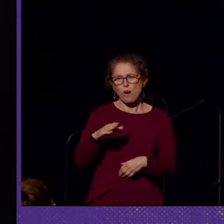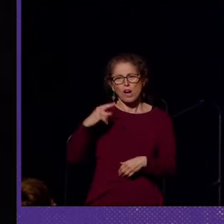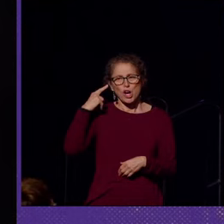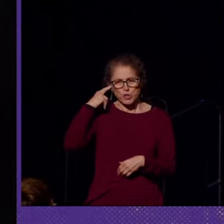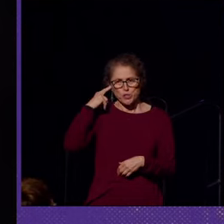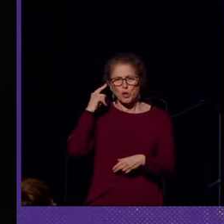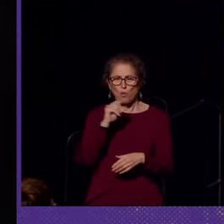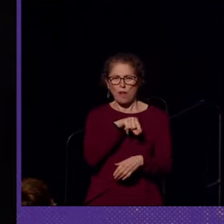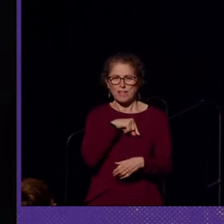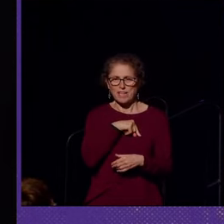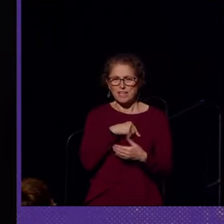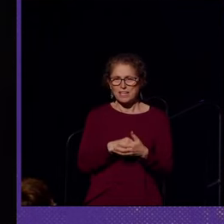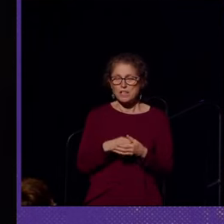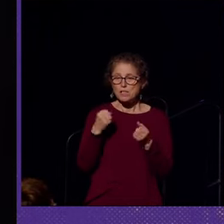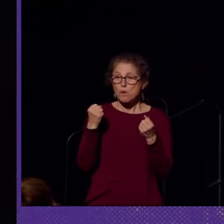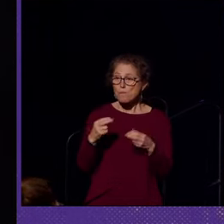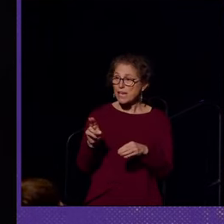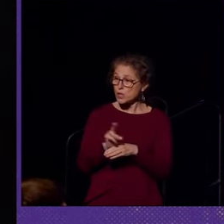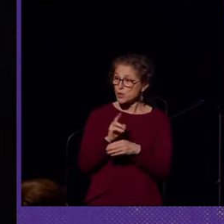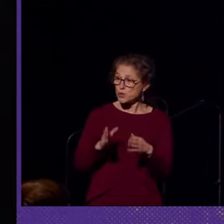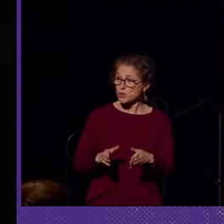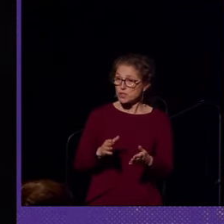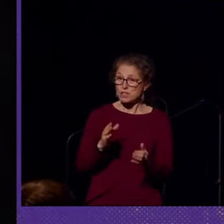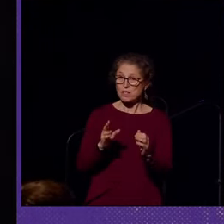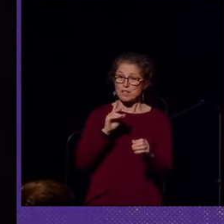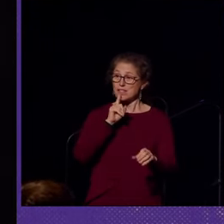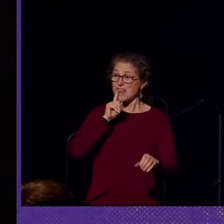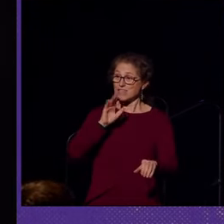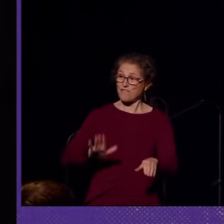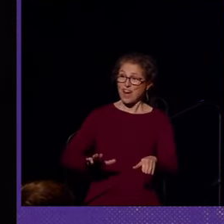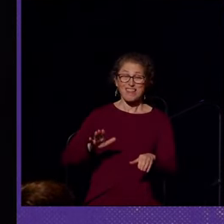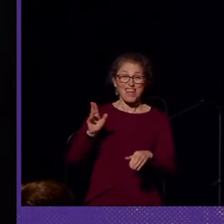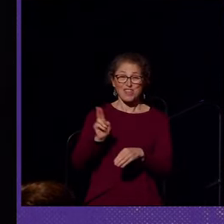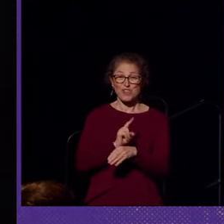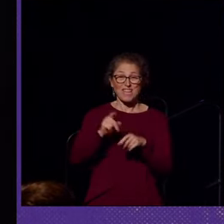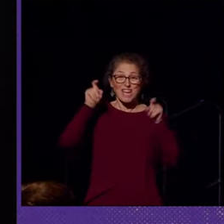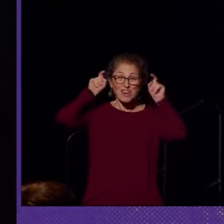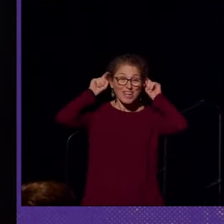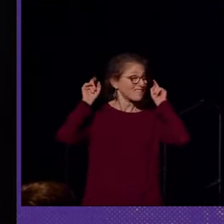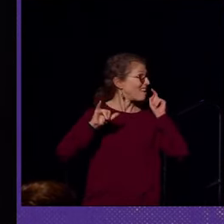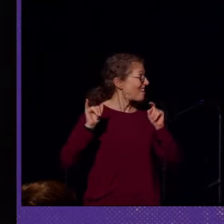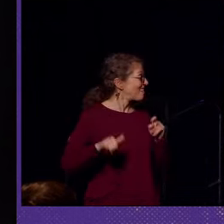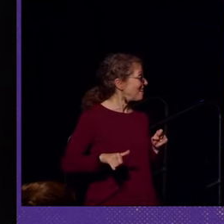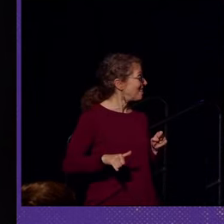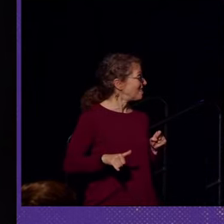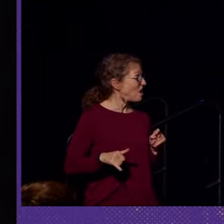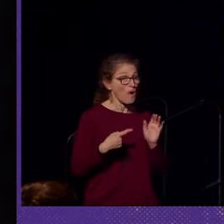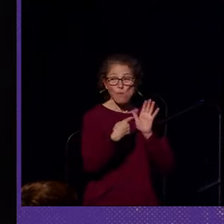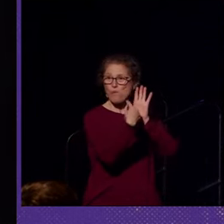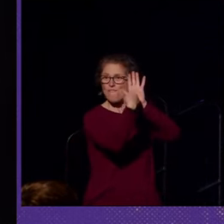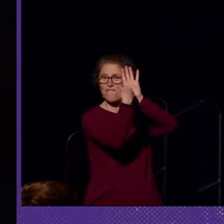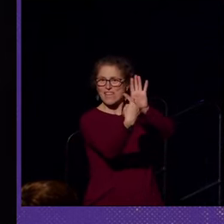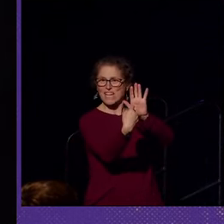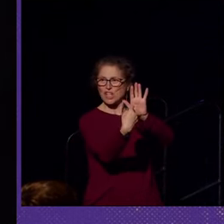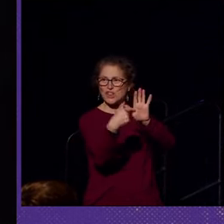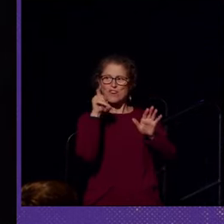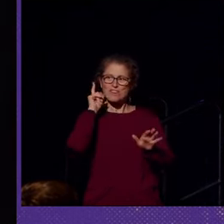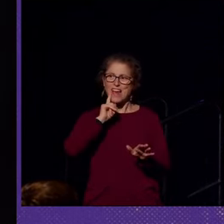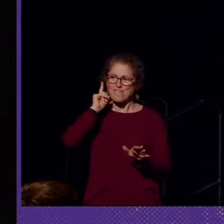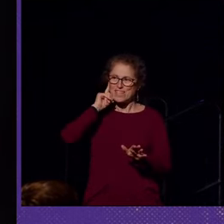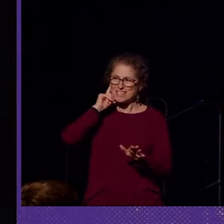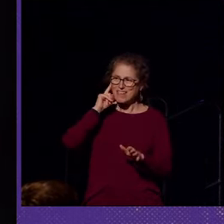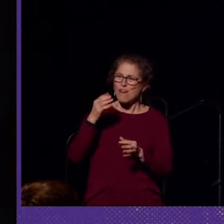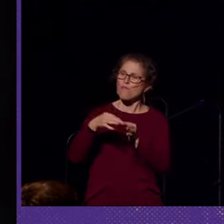So many users testified that wearing the hearing like this actually revealed their deafness rather than